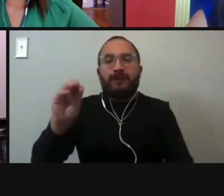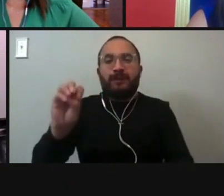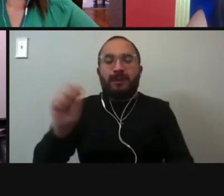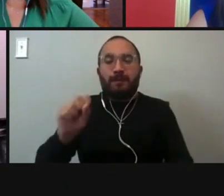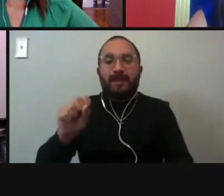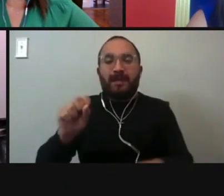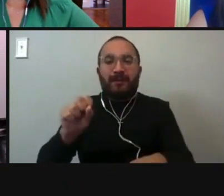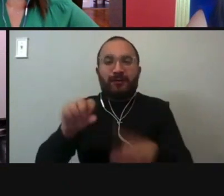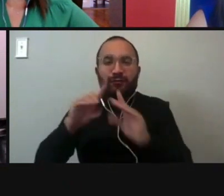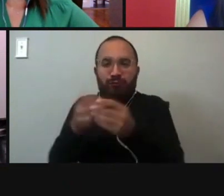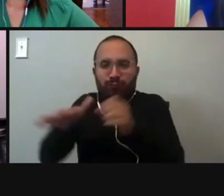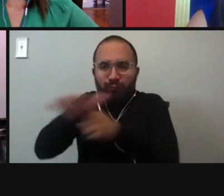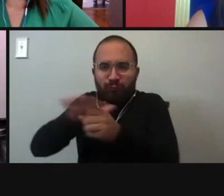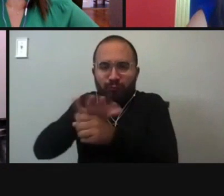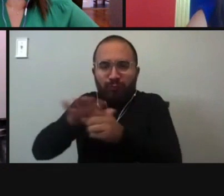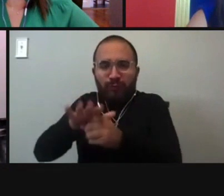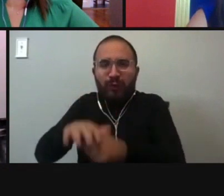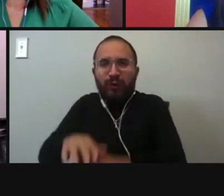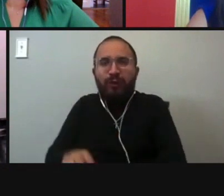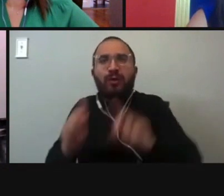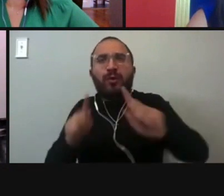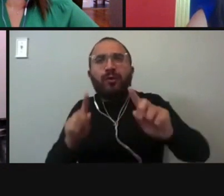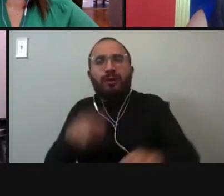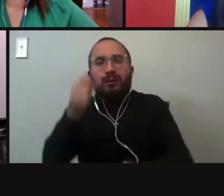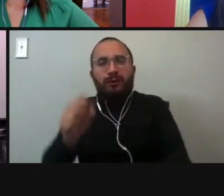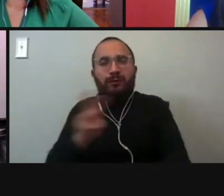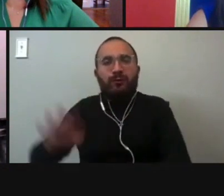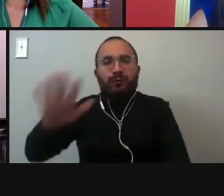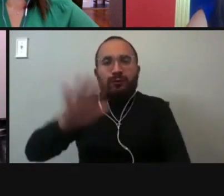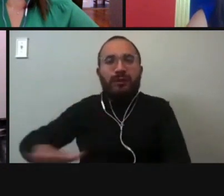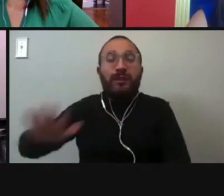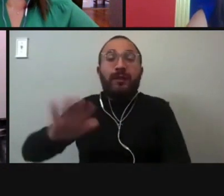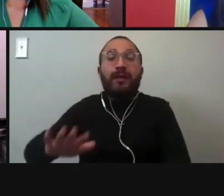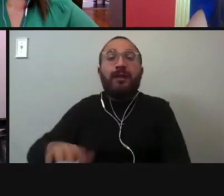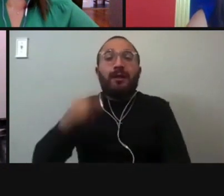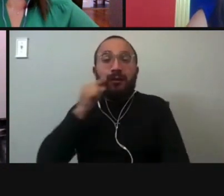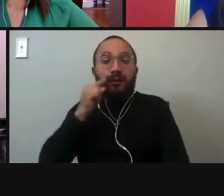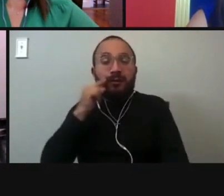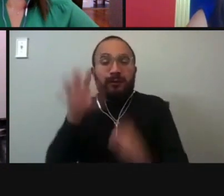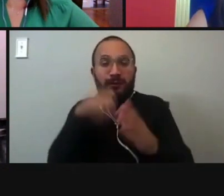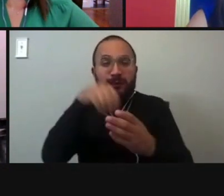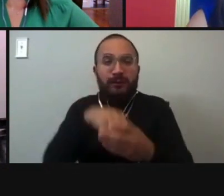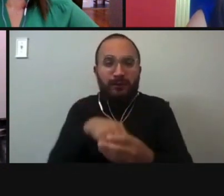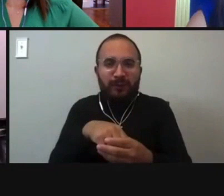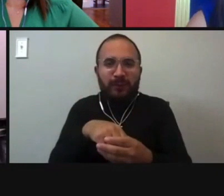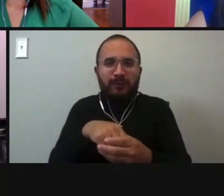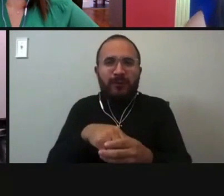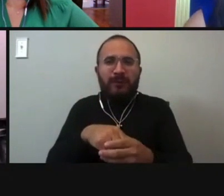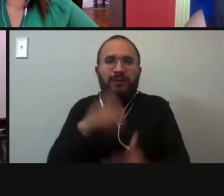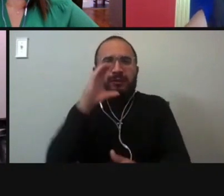the streets of South and West sides of San Antonio, including unincorporated areas.